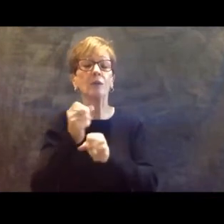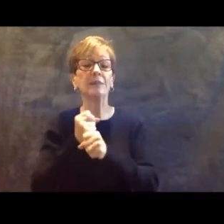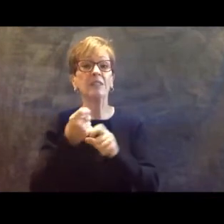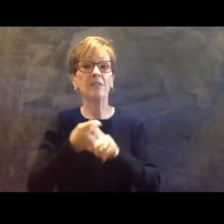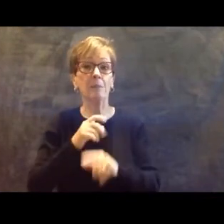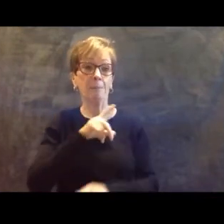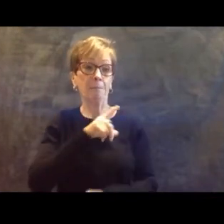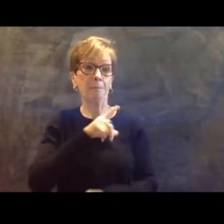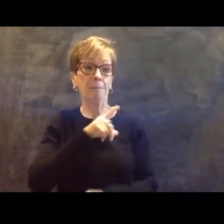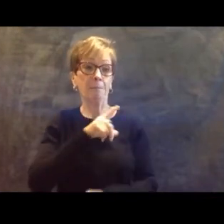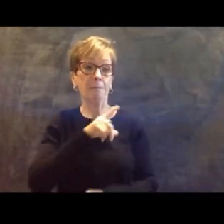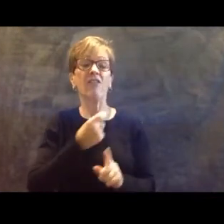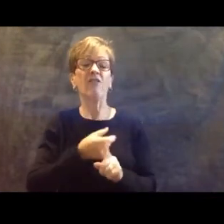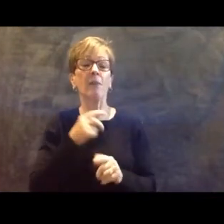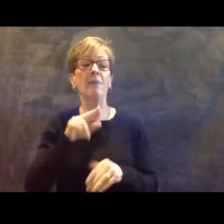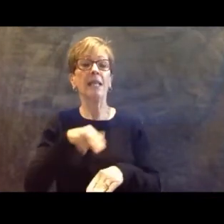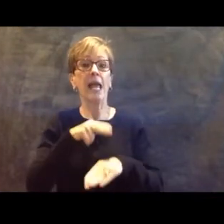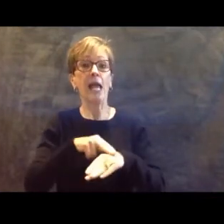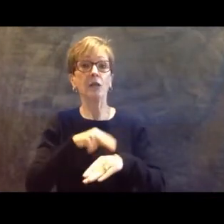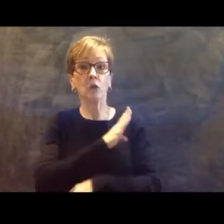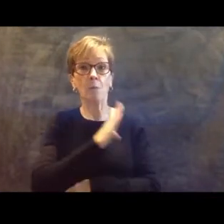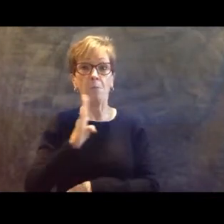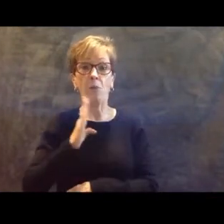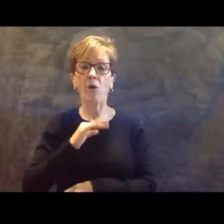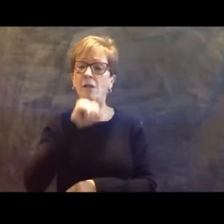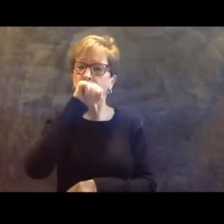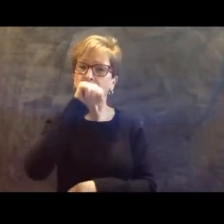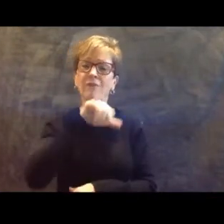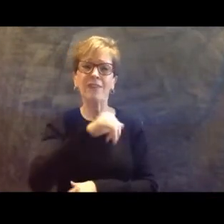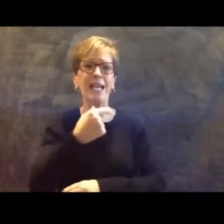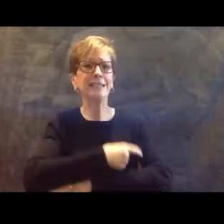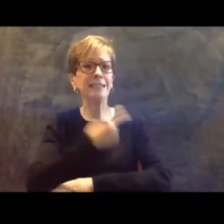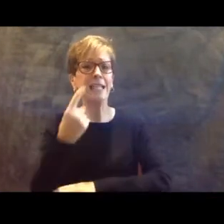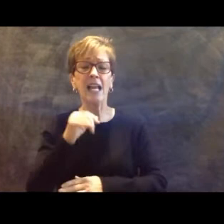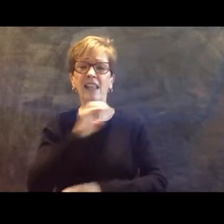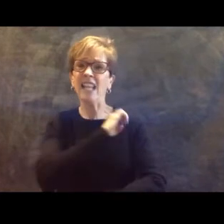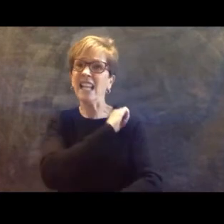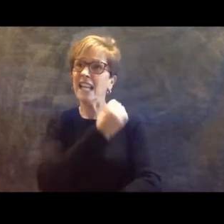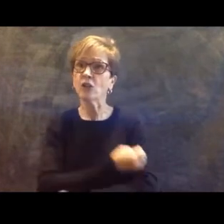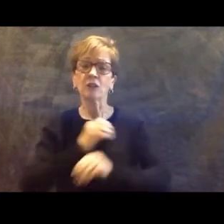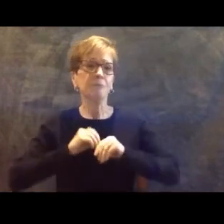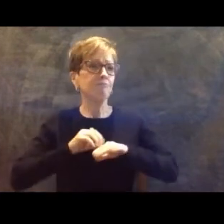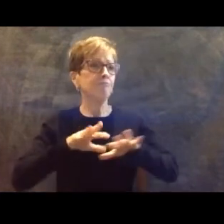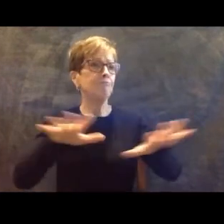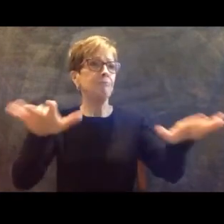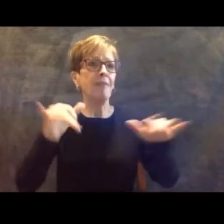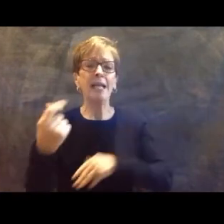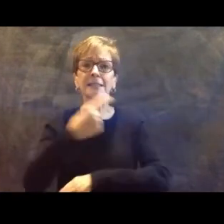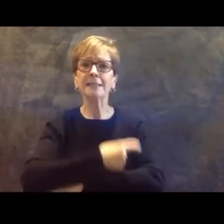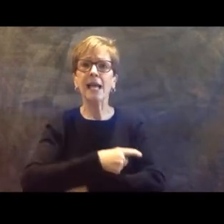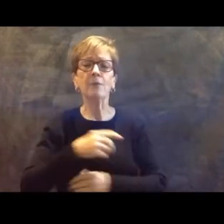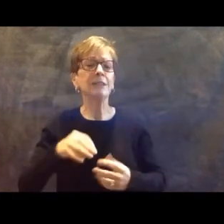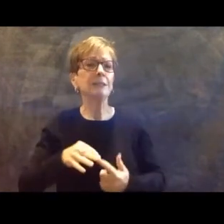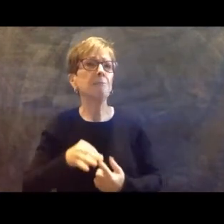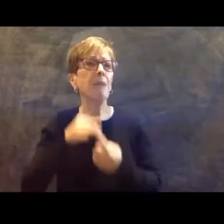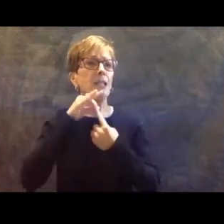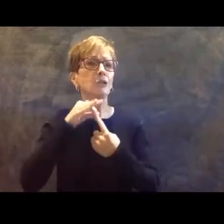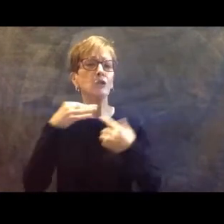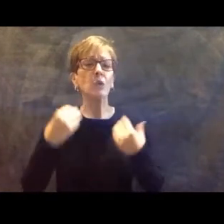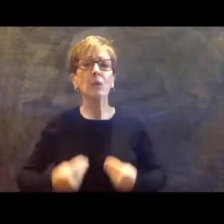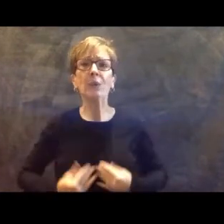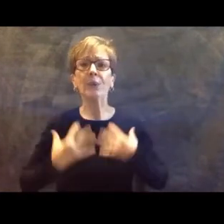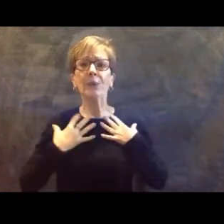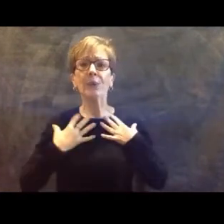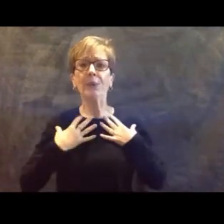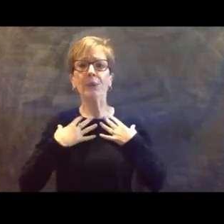and I loved that day. The energy that we all had was special, and I'm smiling just remembering it.